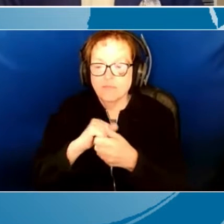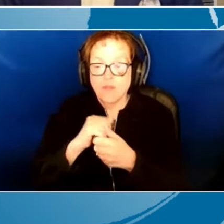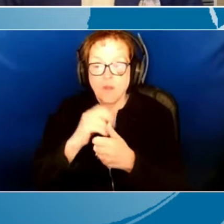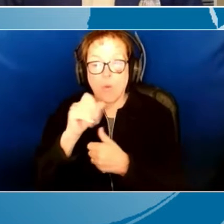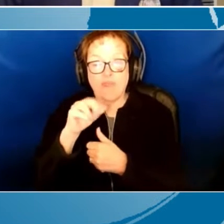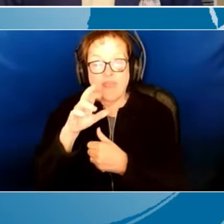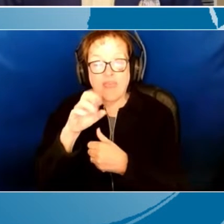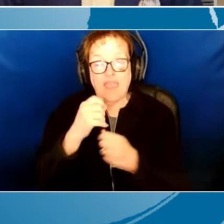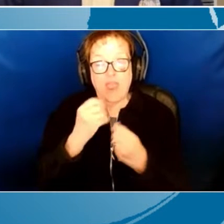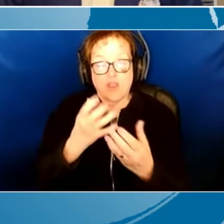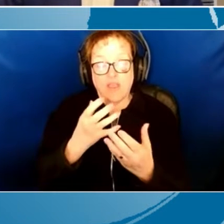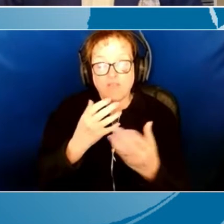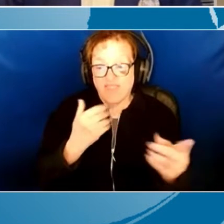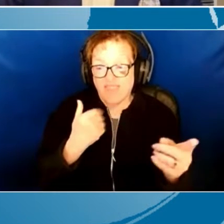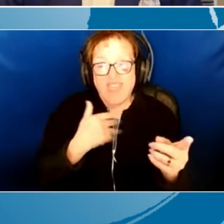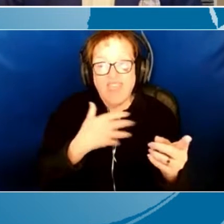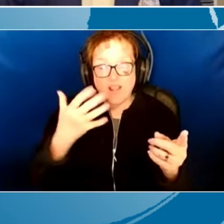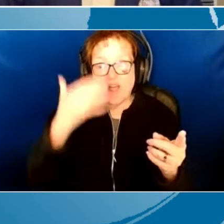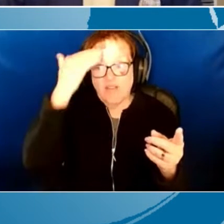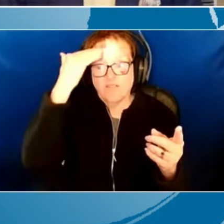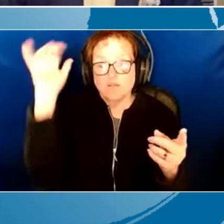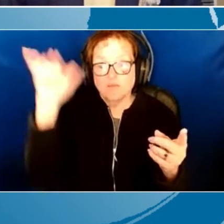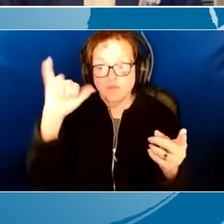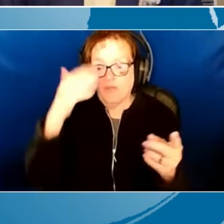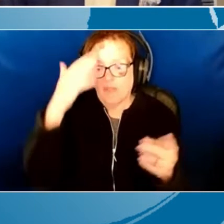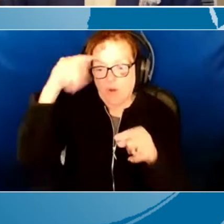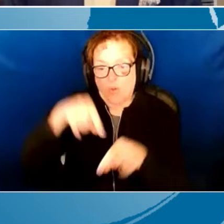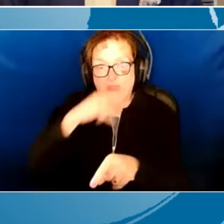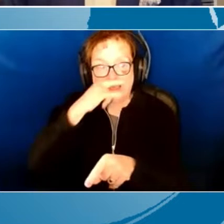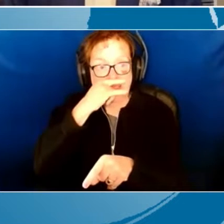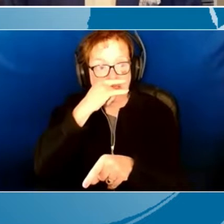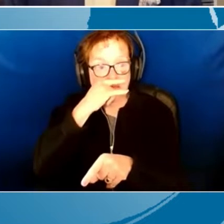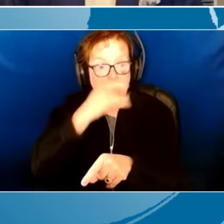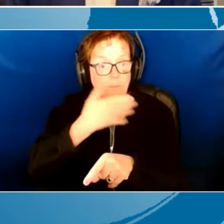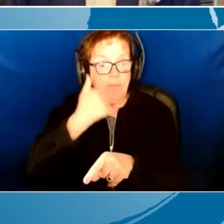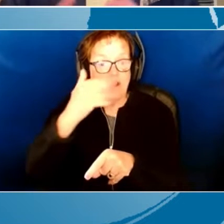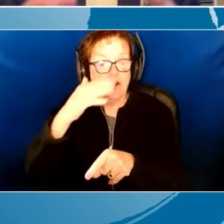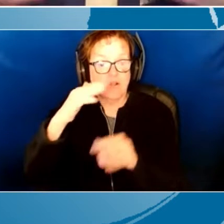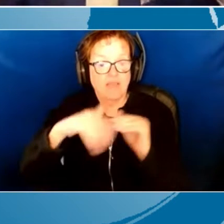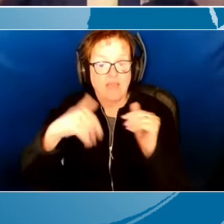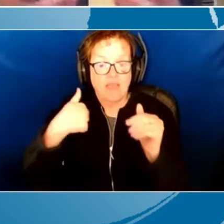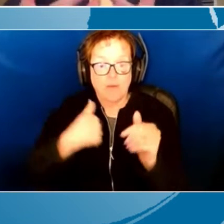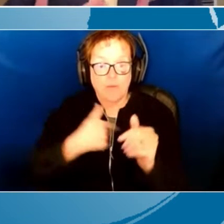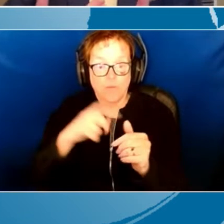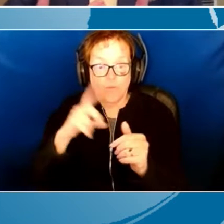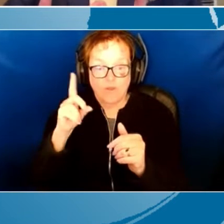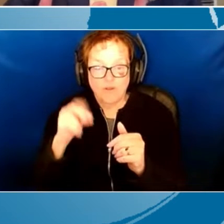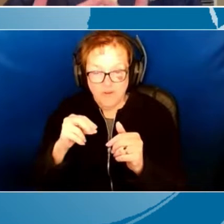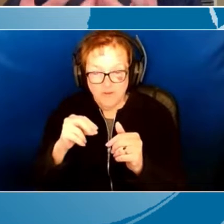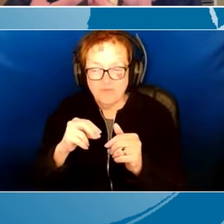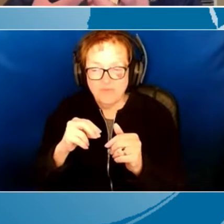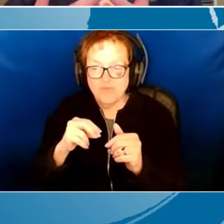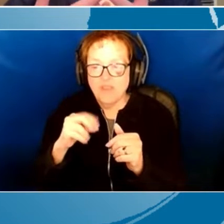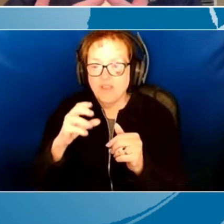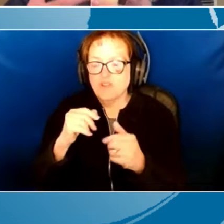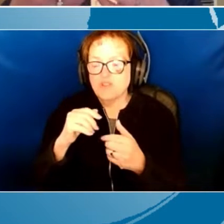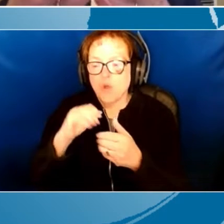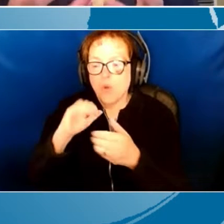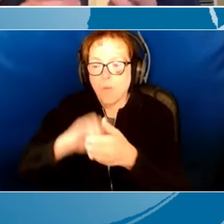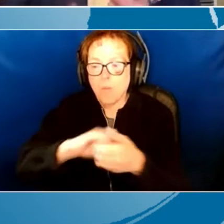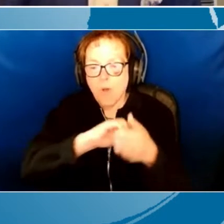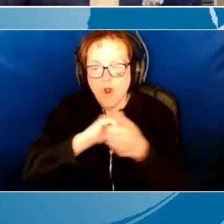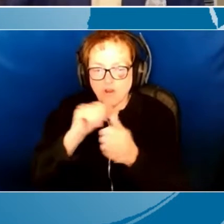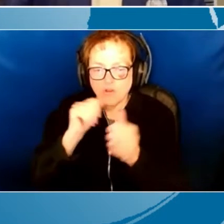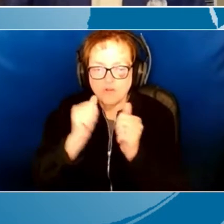relationship with lots of knowledge too. They know the child better than we possibly could. So we're going to partner together in this approach